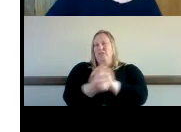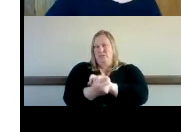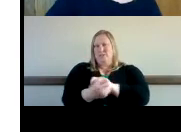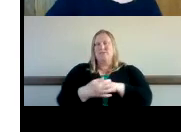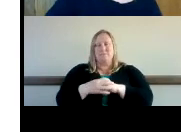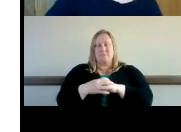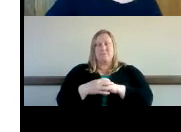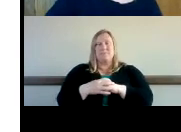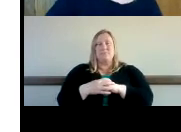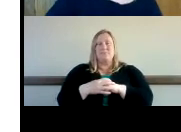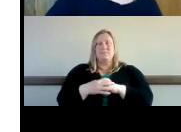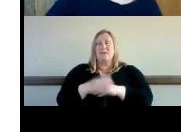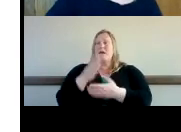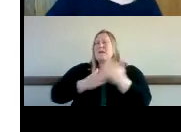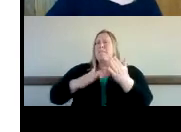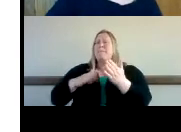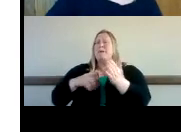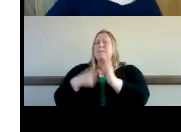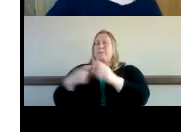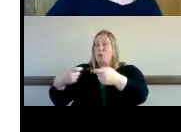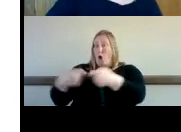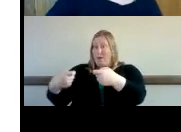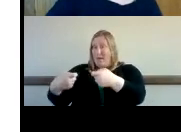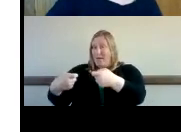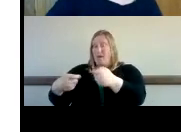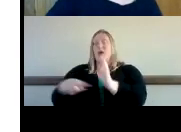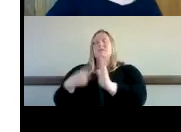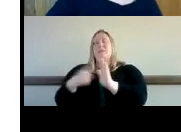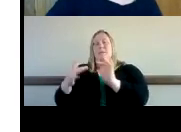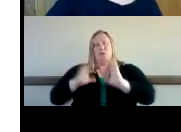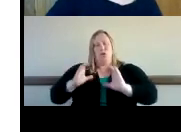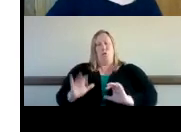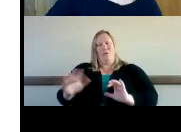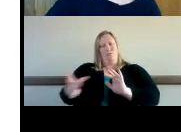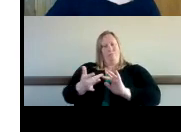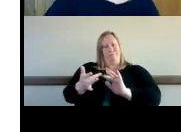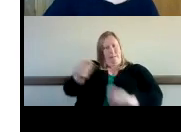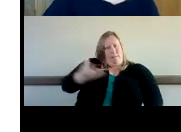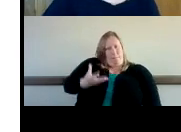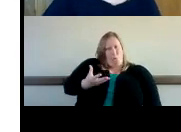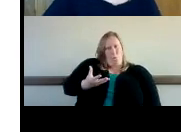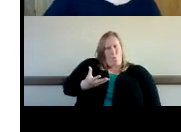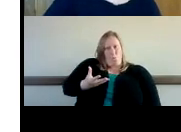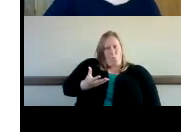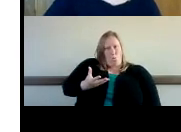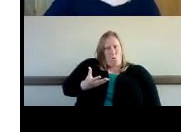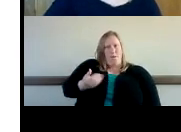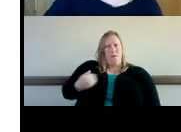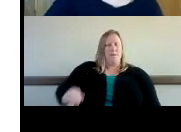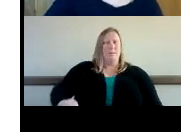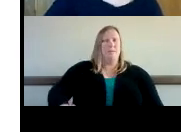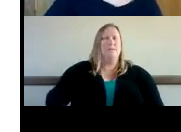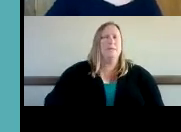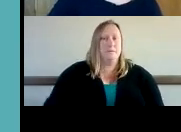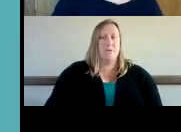some of them are automatic and sometimes the consumer needs to contact us all right i'm gonna get us back to